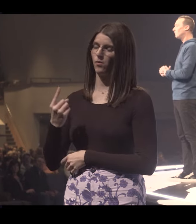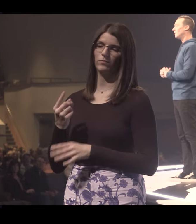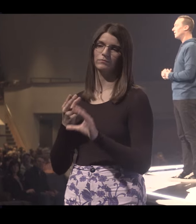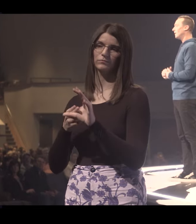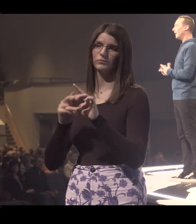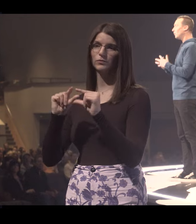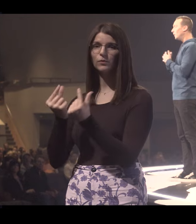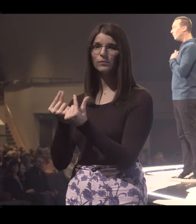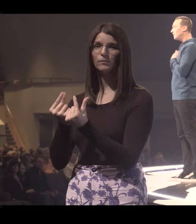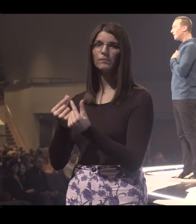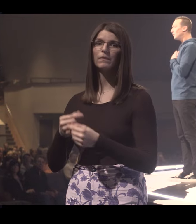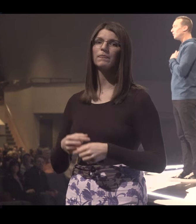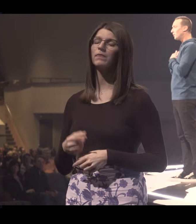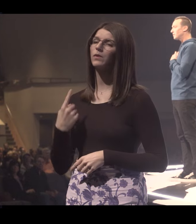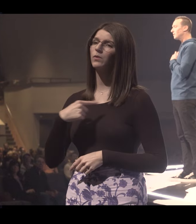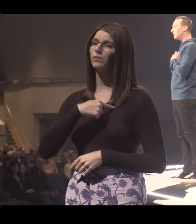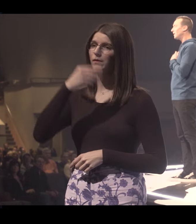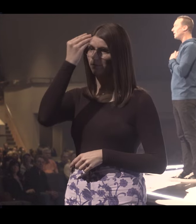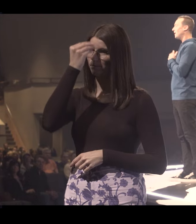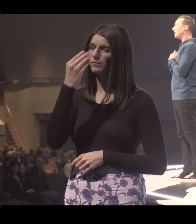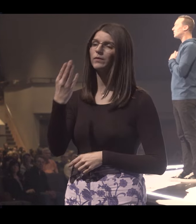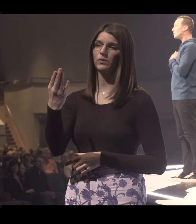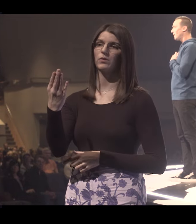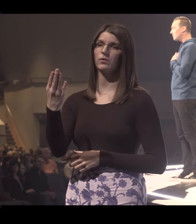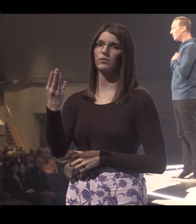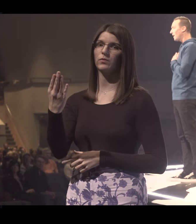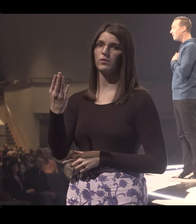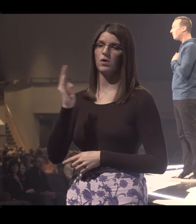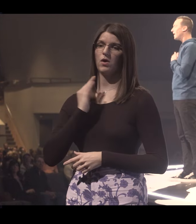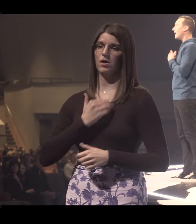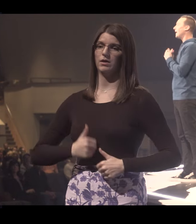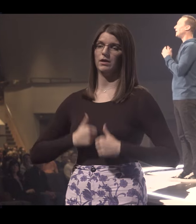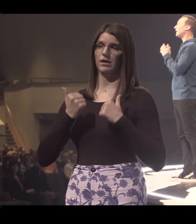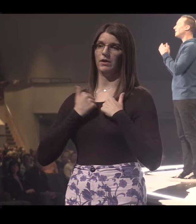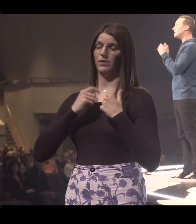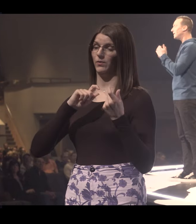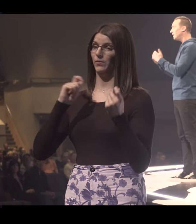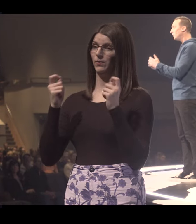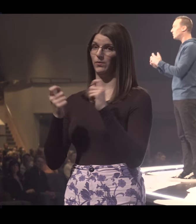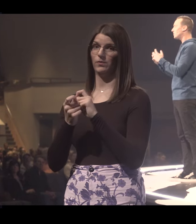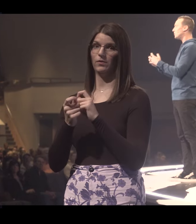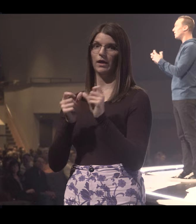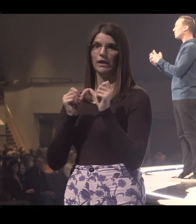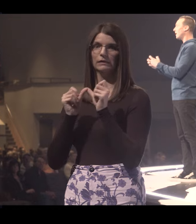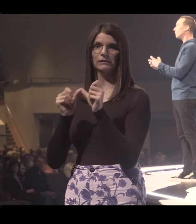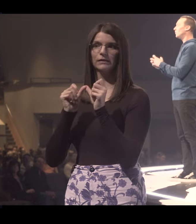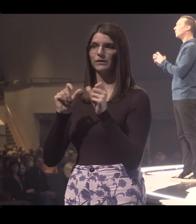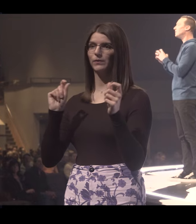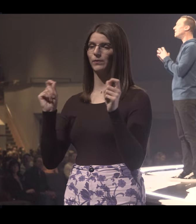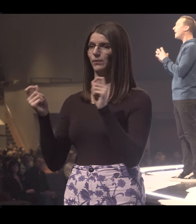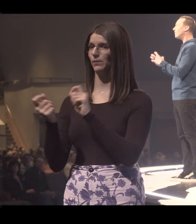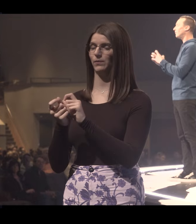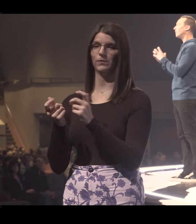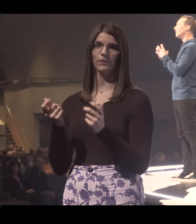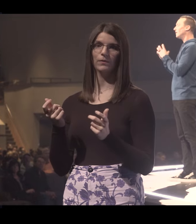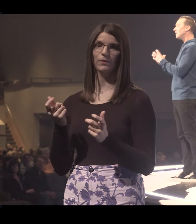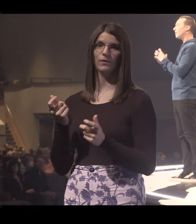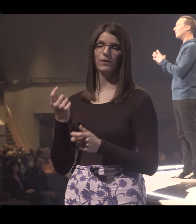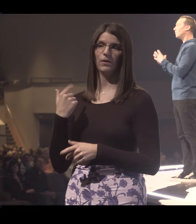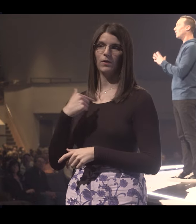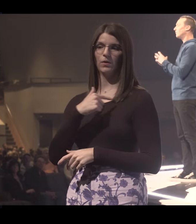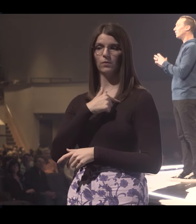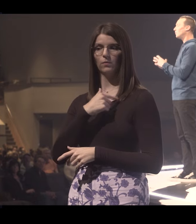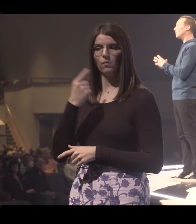not been a part of a small group. And we would tell you personally, it's changed our life and it continues to change our life. We will